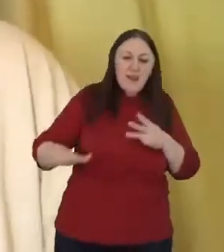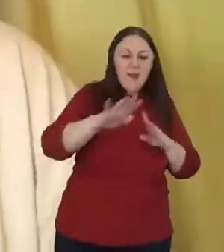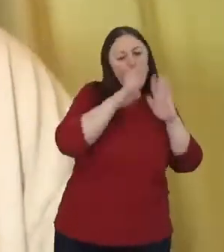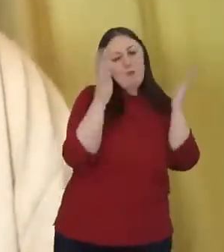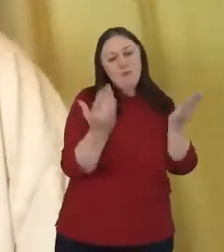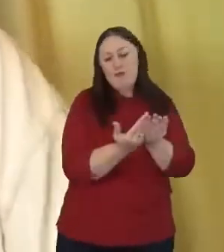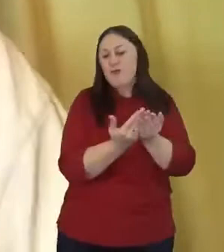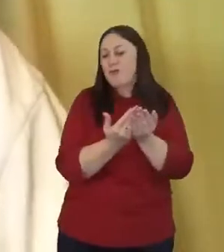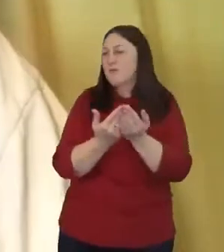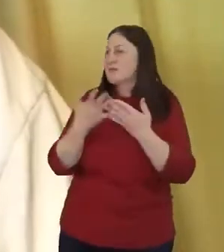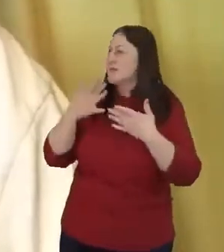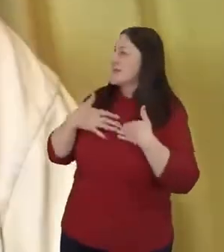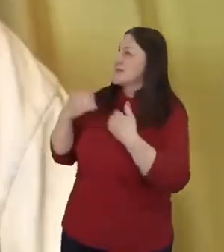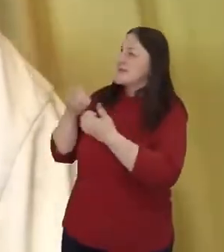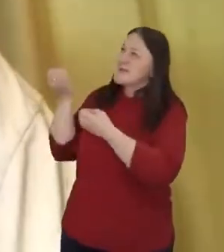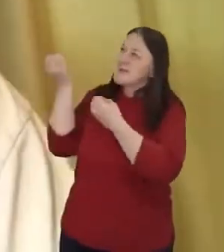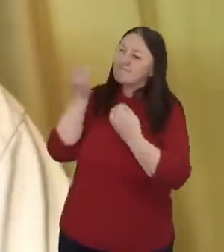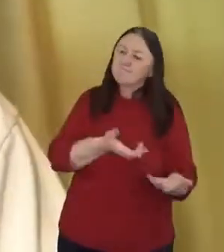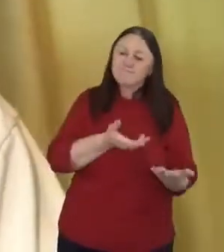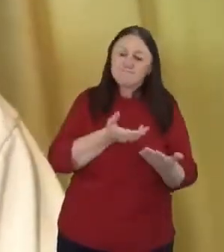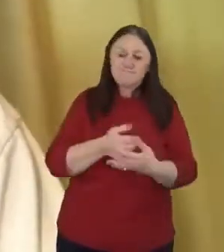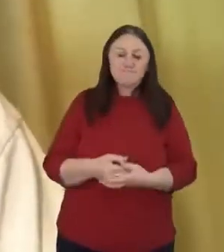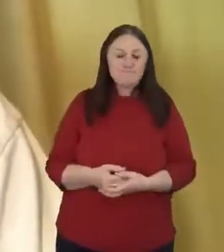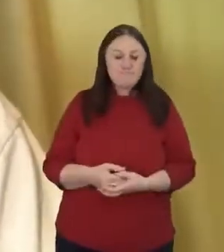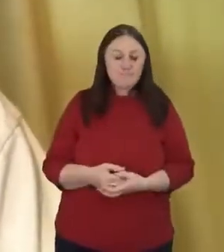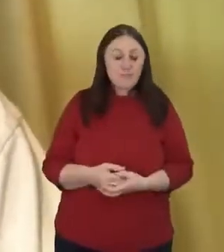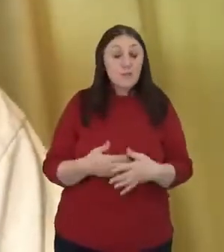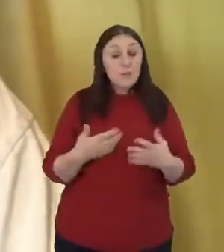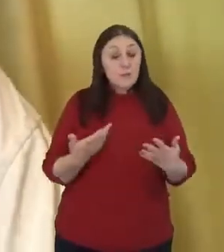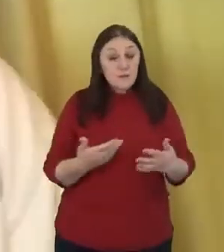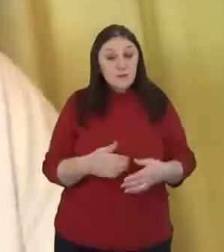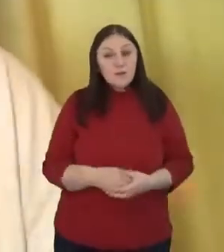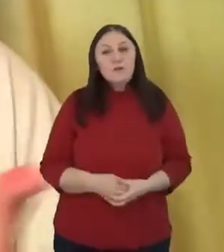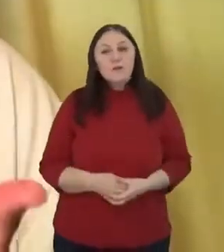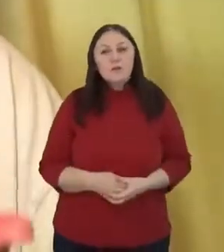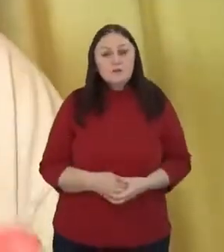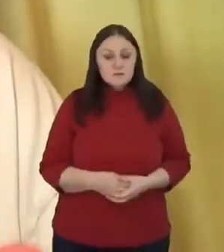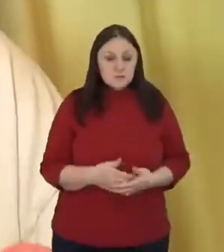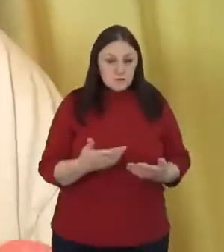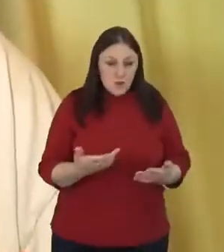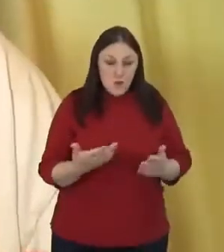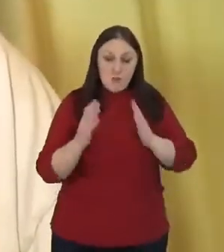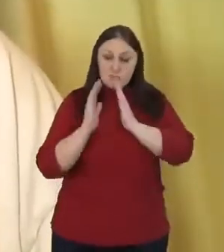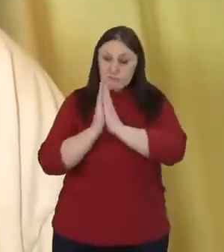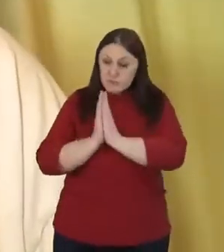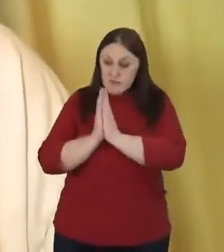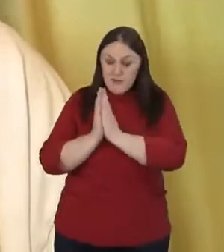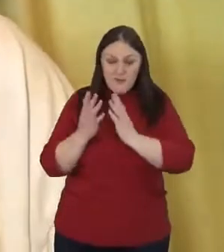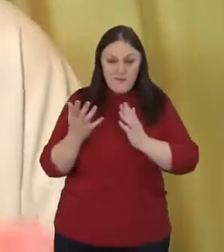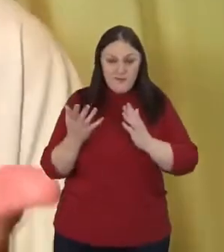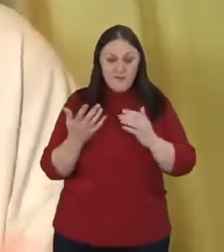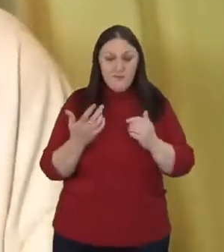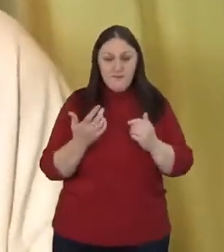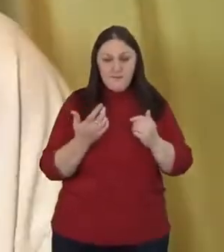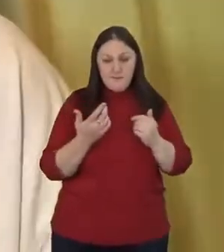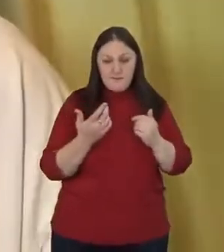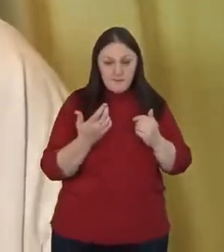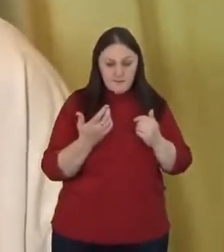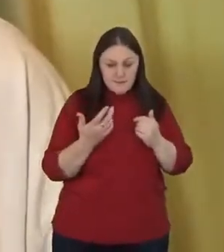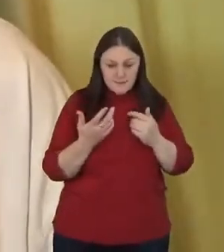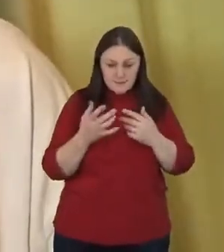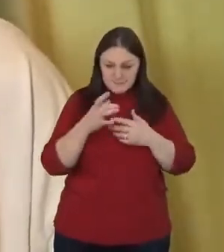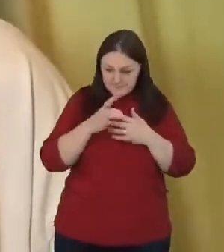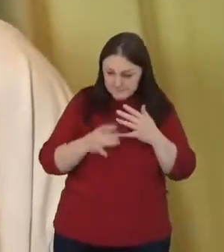That prayer integrates the concern